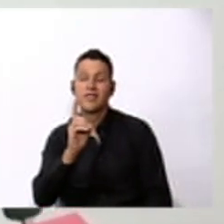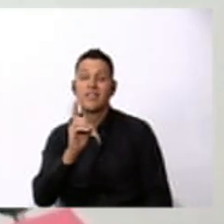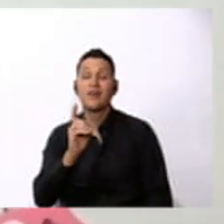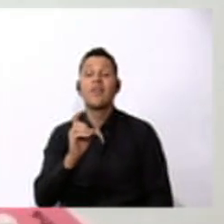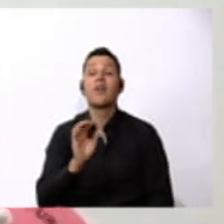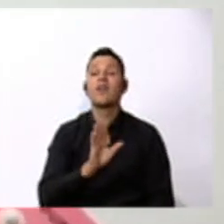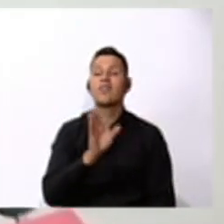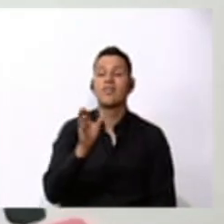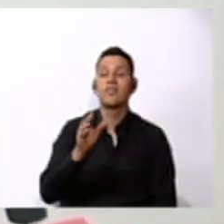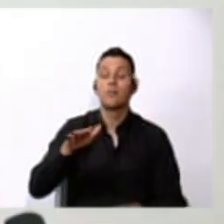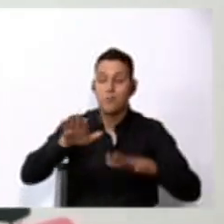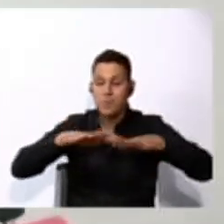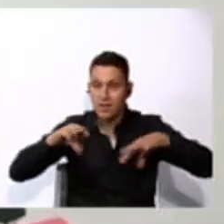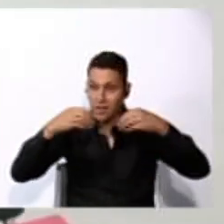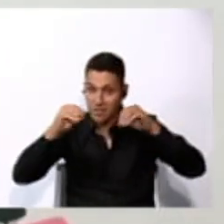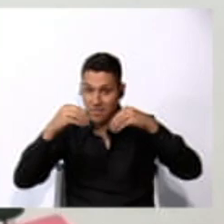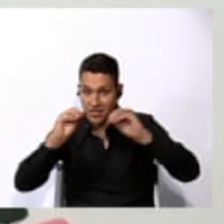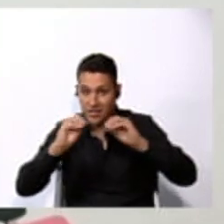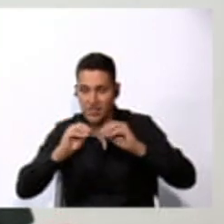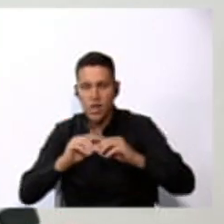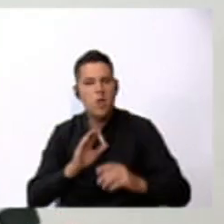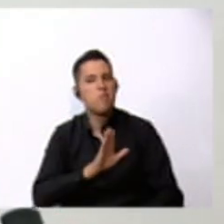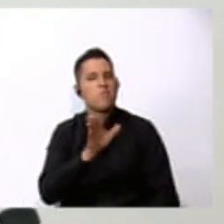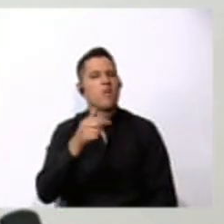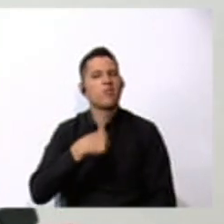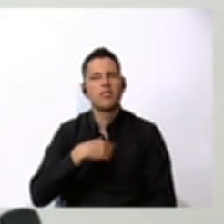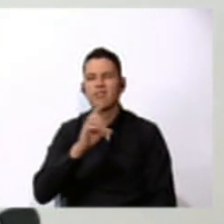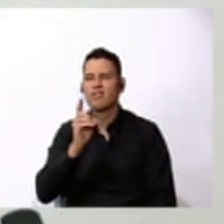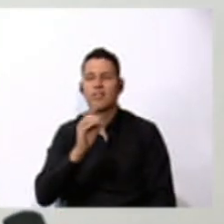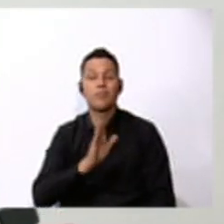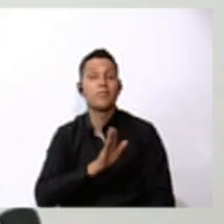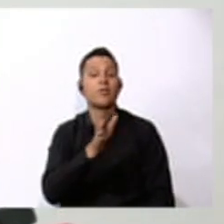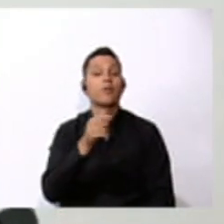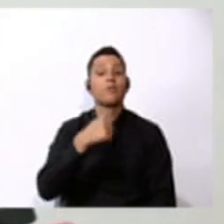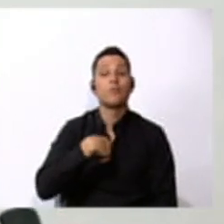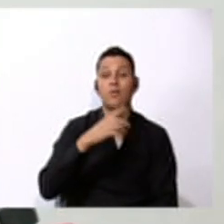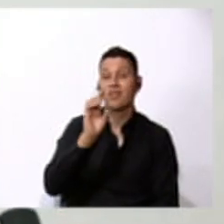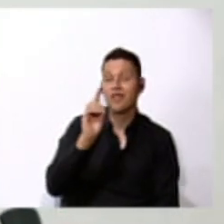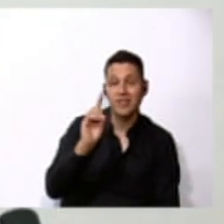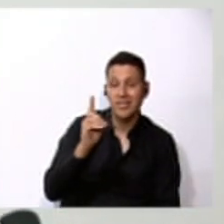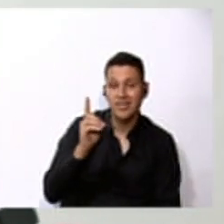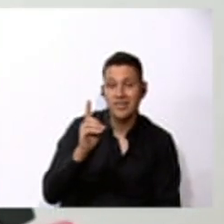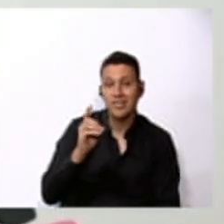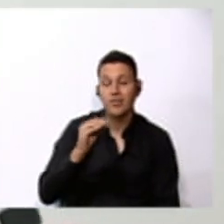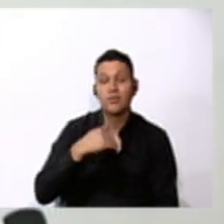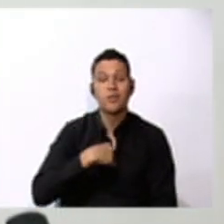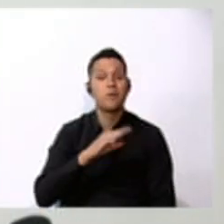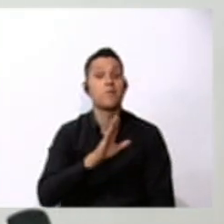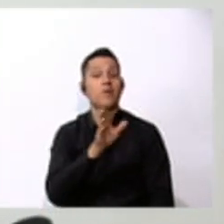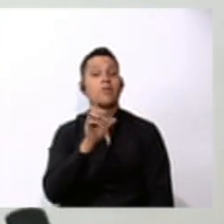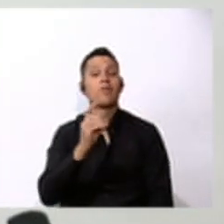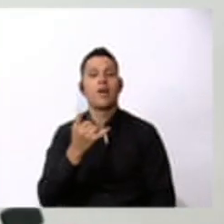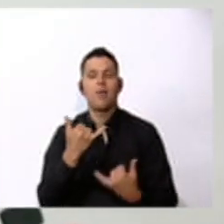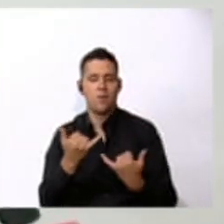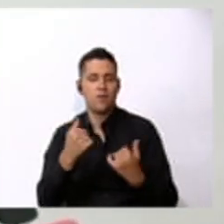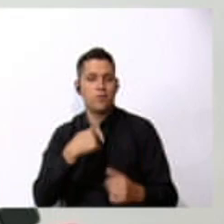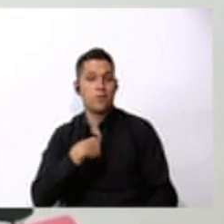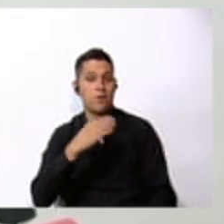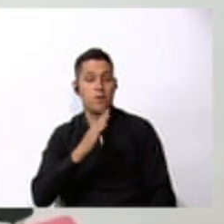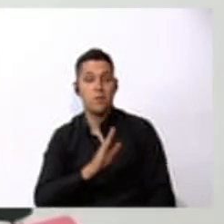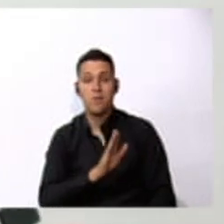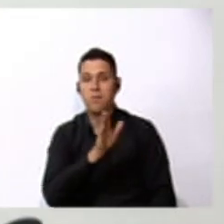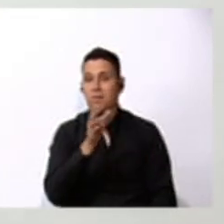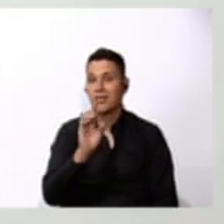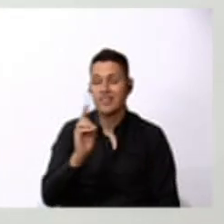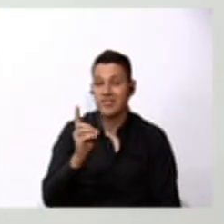Where are you going? Where are you going? Where I am going